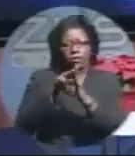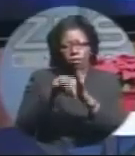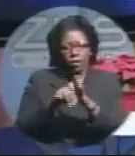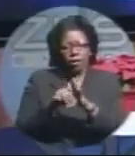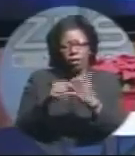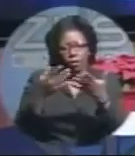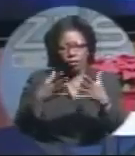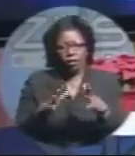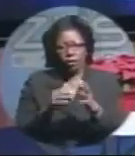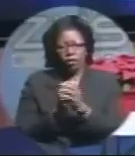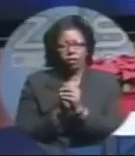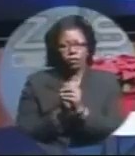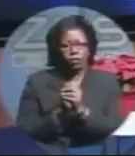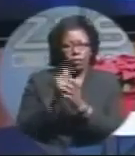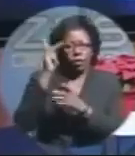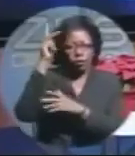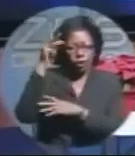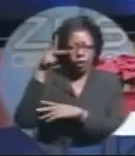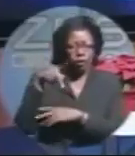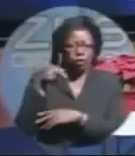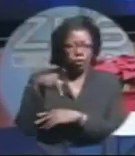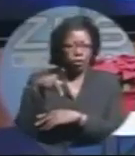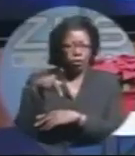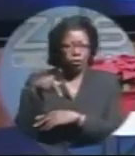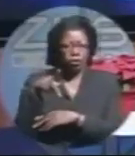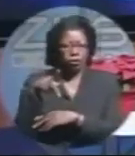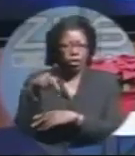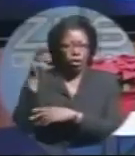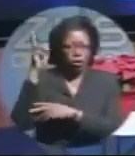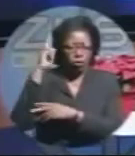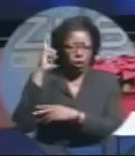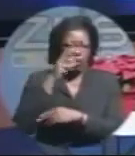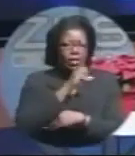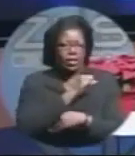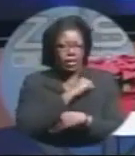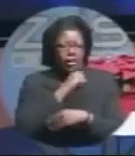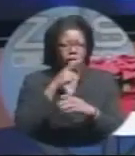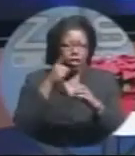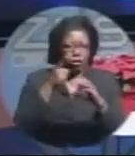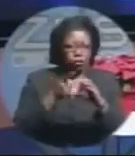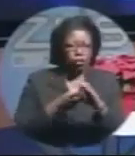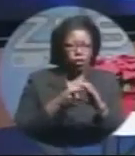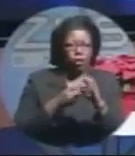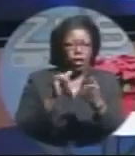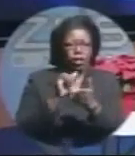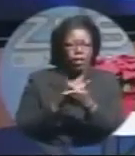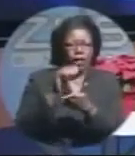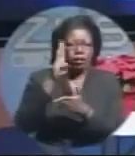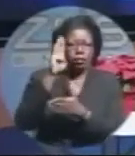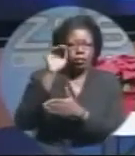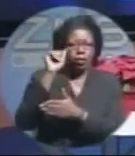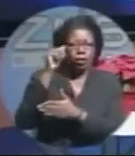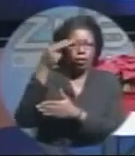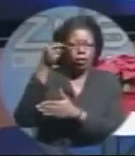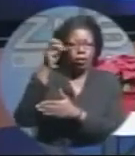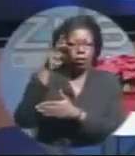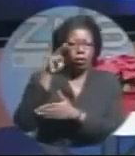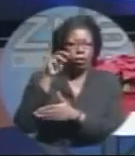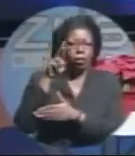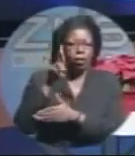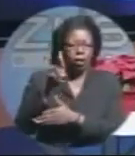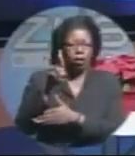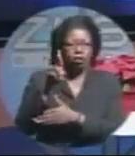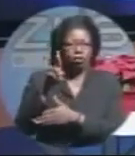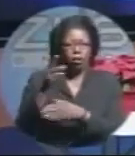Bama's Senior Vice President of Administrative and External Affairs, Robert Sandy Sands, confirmed to our news team that Bama has not received any